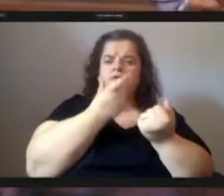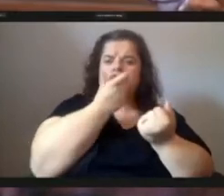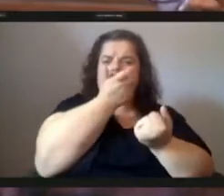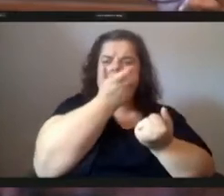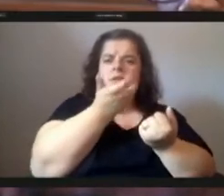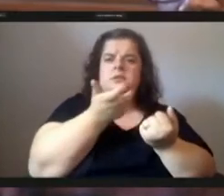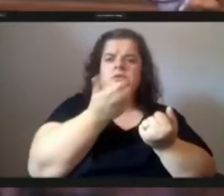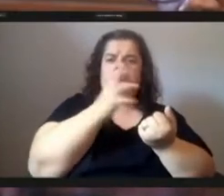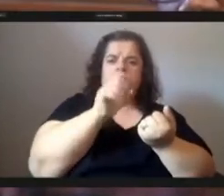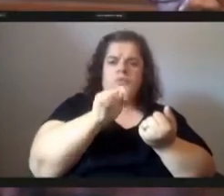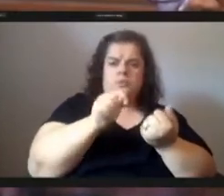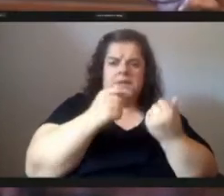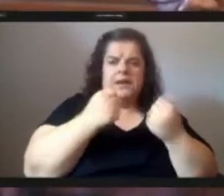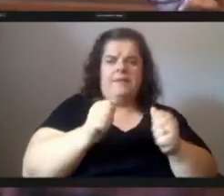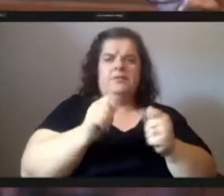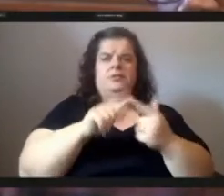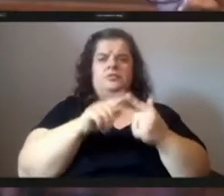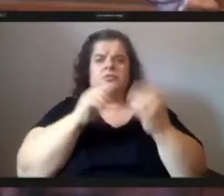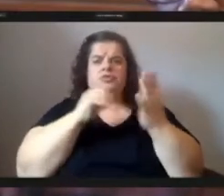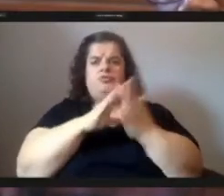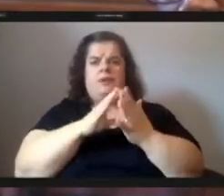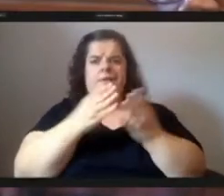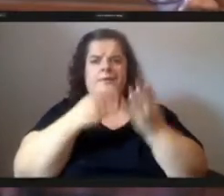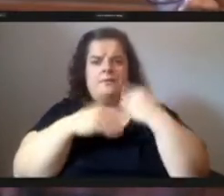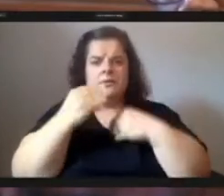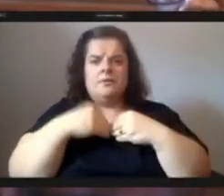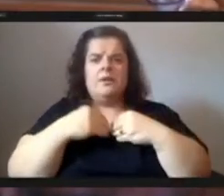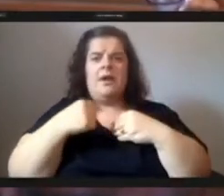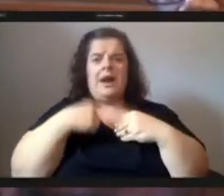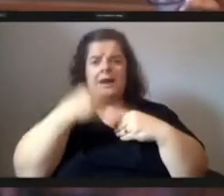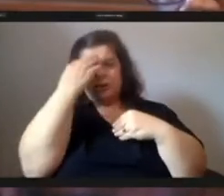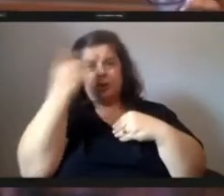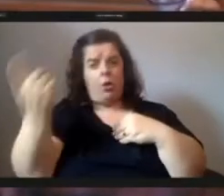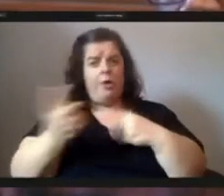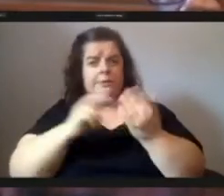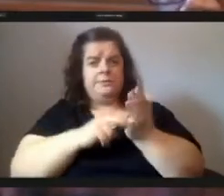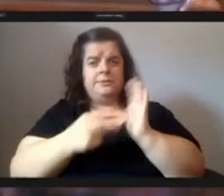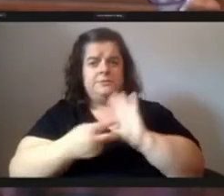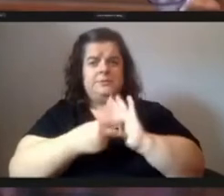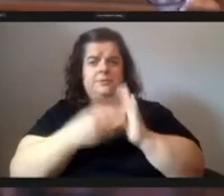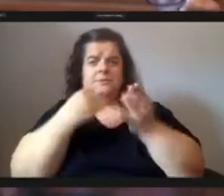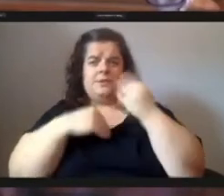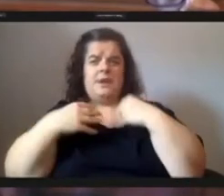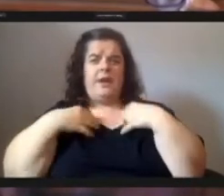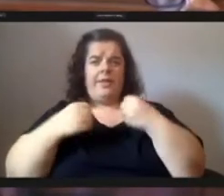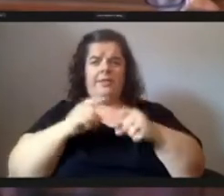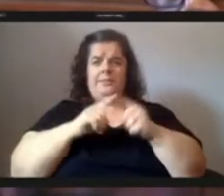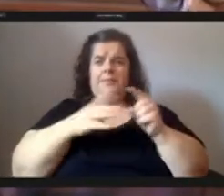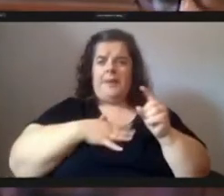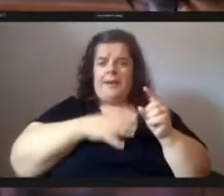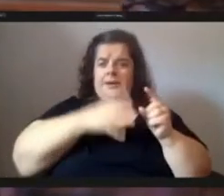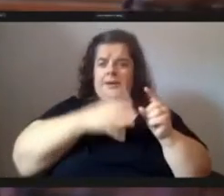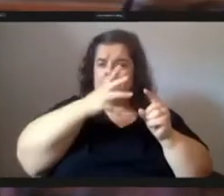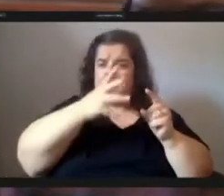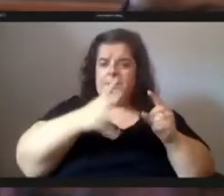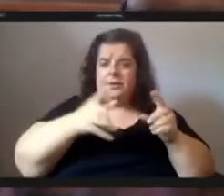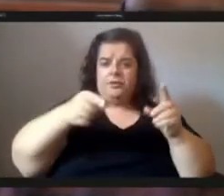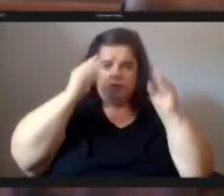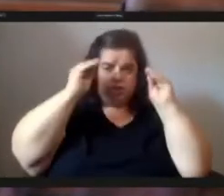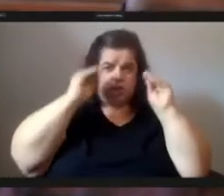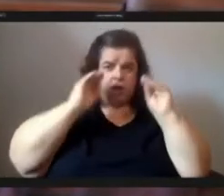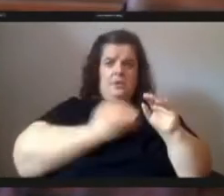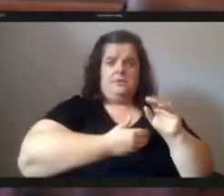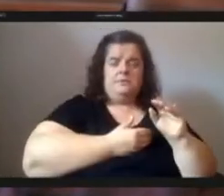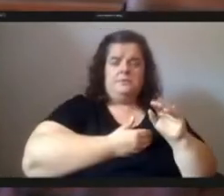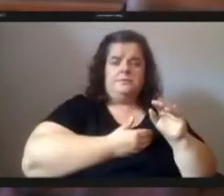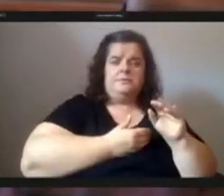city i have been lucky to always know what it is to eat healthy this is something my grandmother taught us to garden and grow